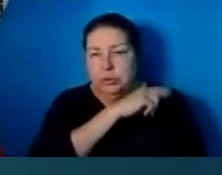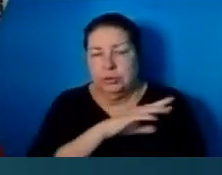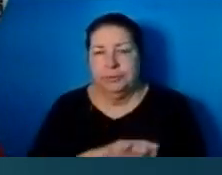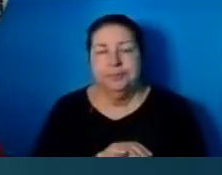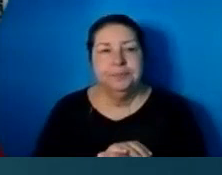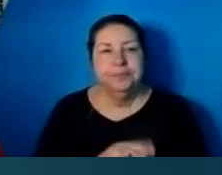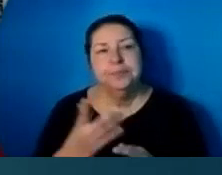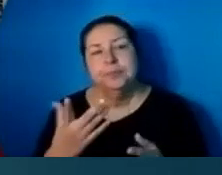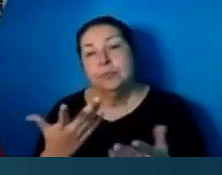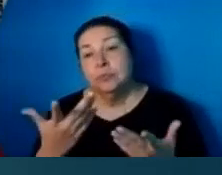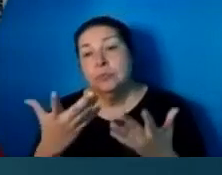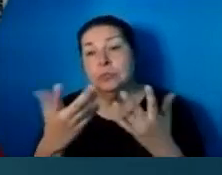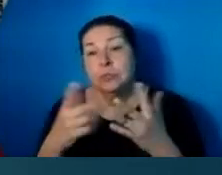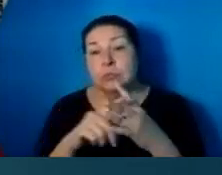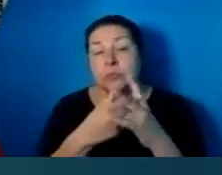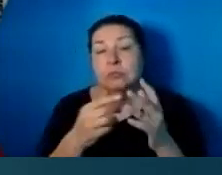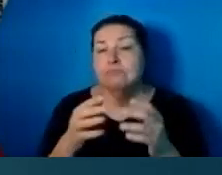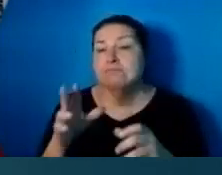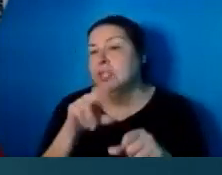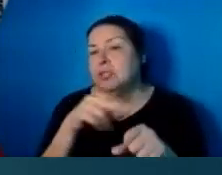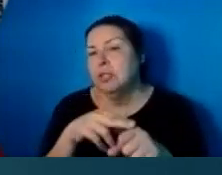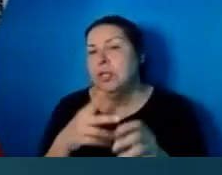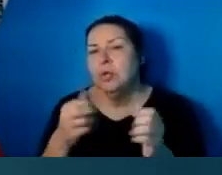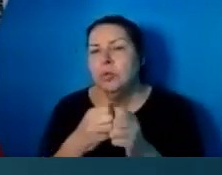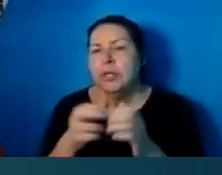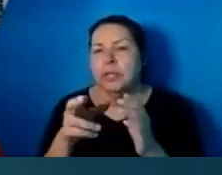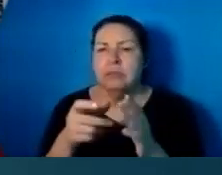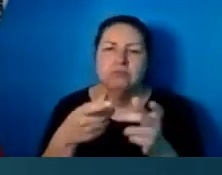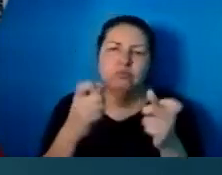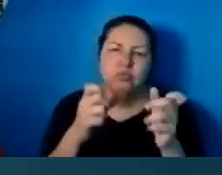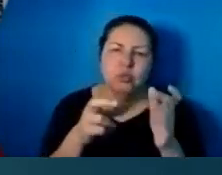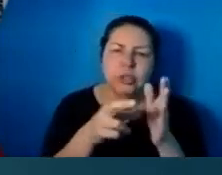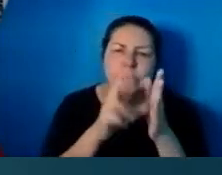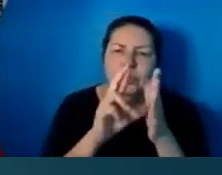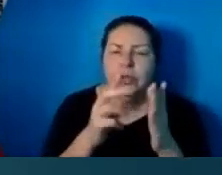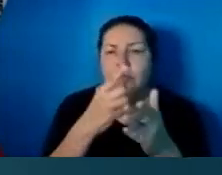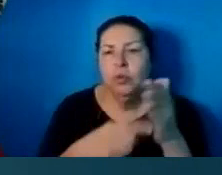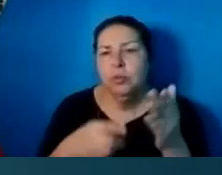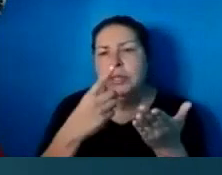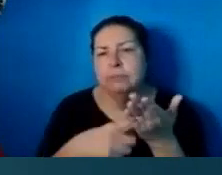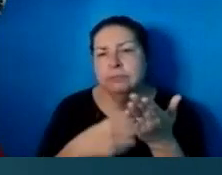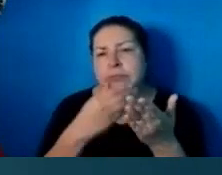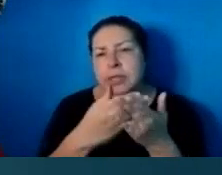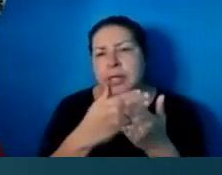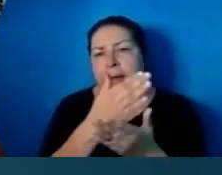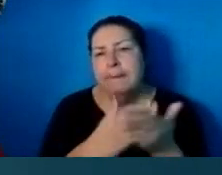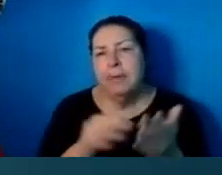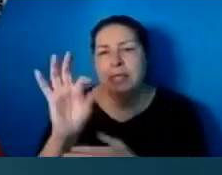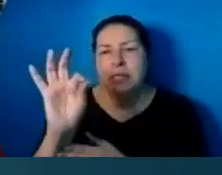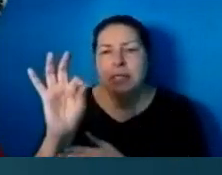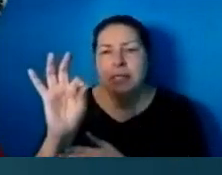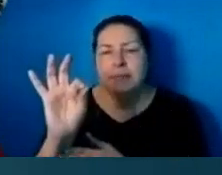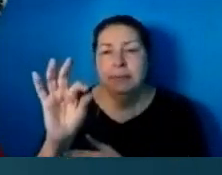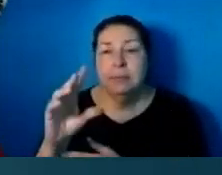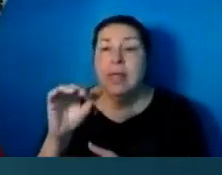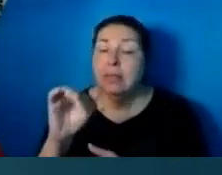I'd like to start off, as we normally do, with a quick review of what we covered in Part 9. And